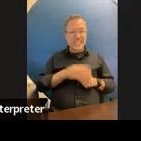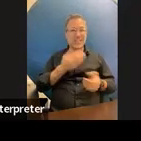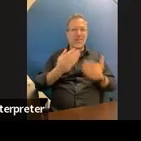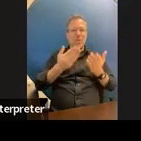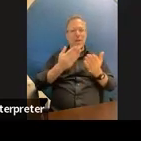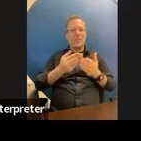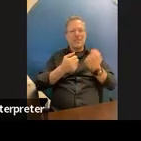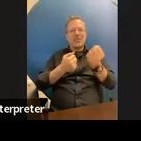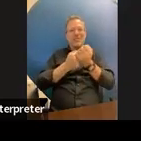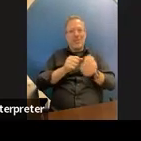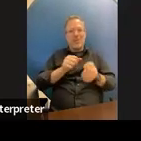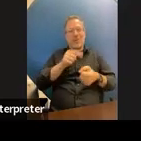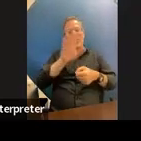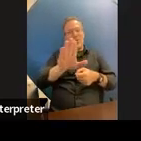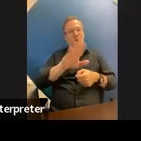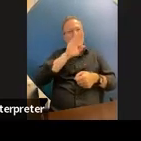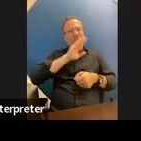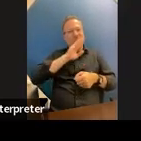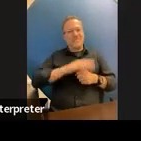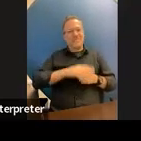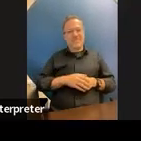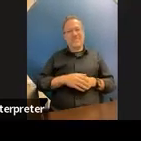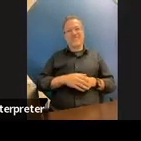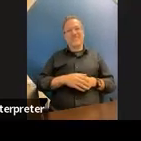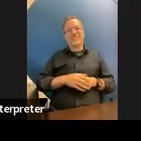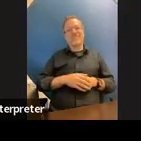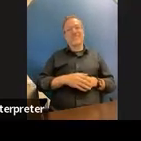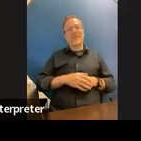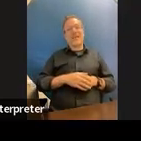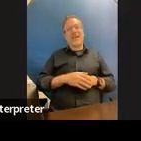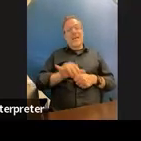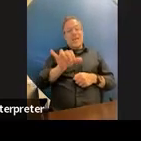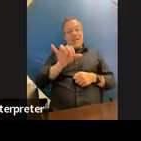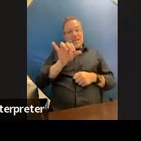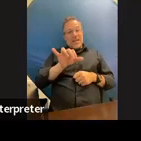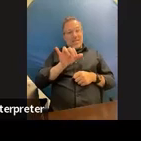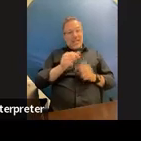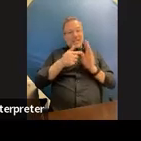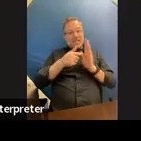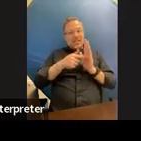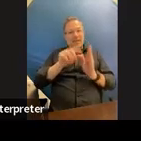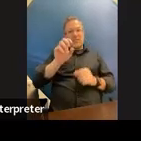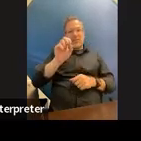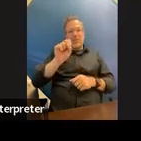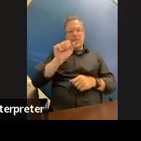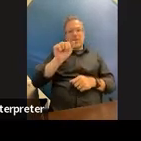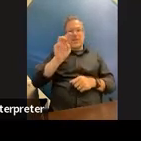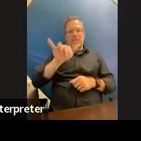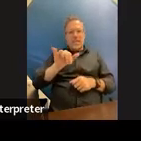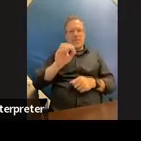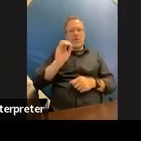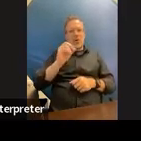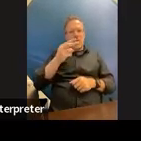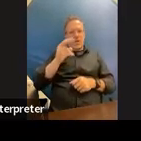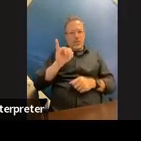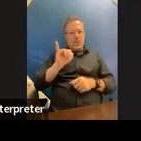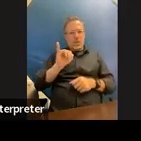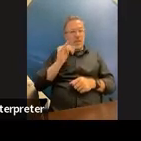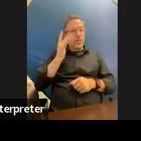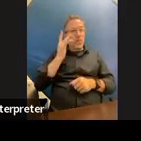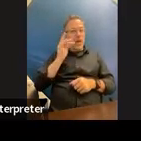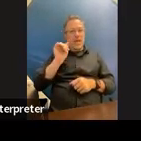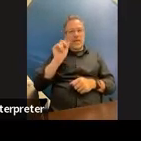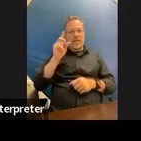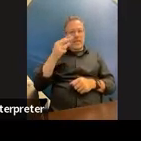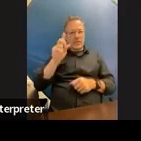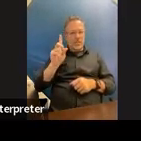um so this is an example of sammy sammy's ohi due to adhd is to such